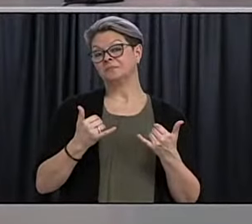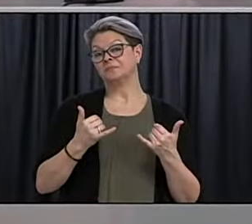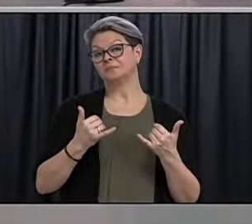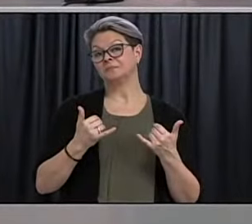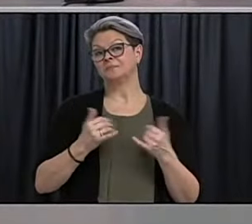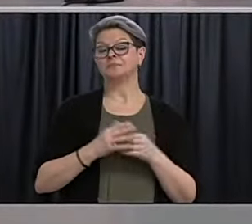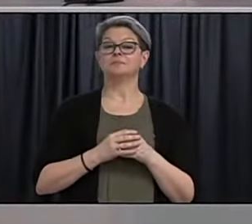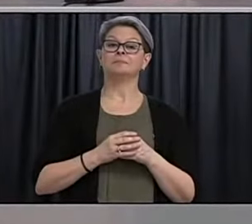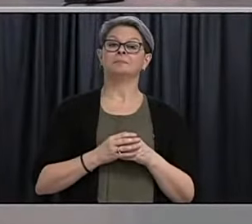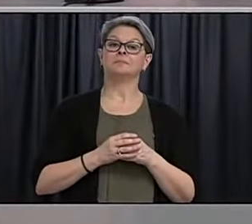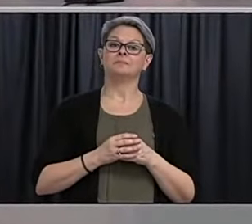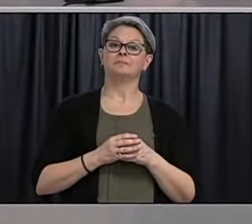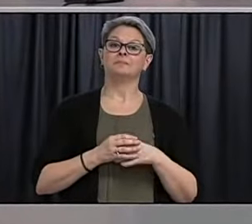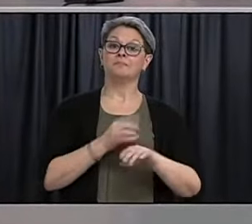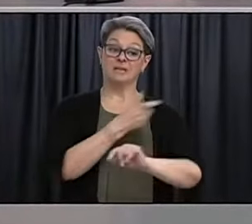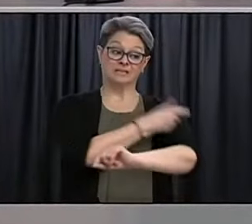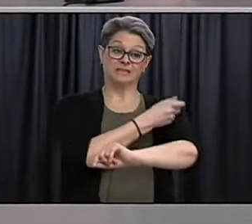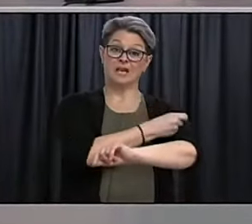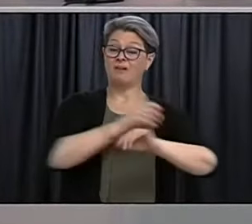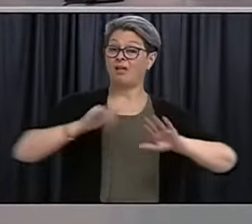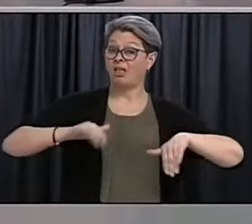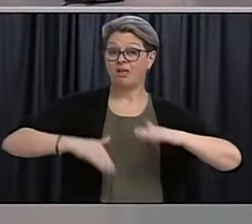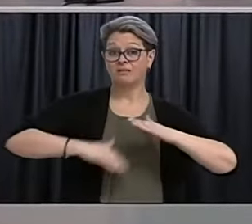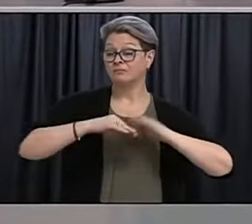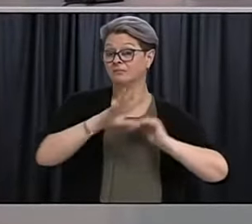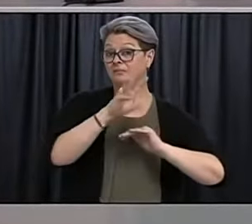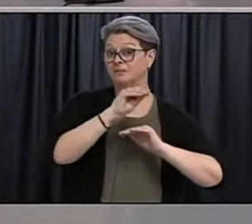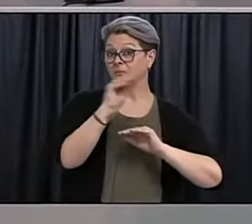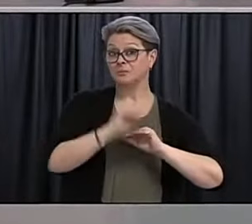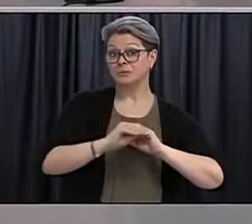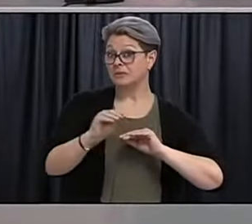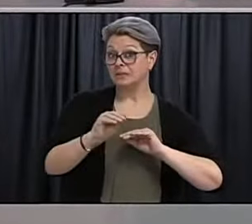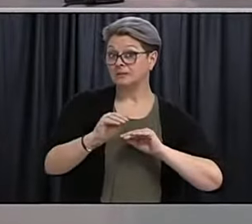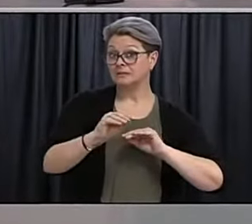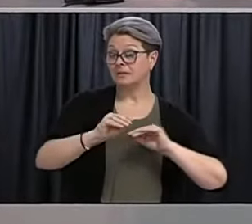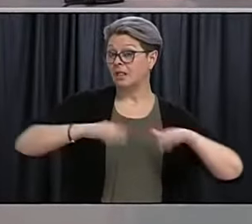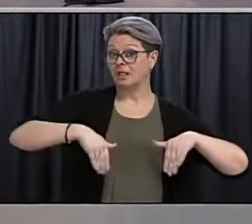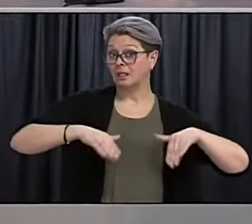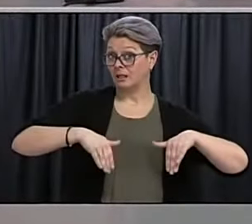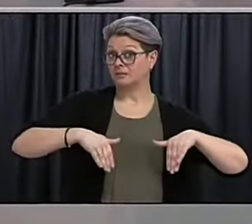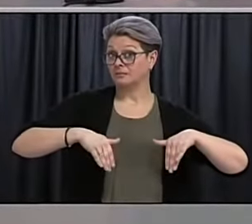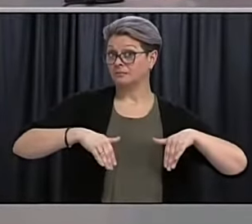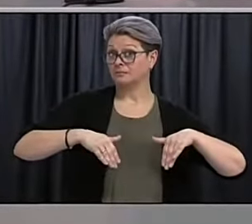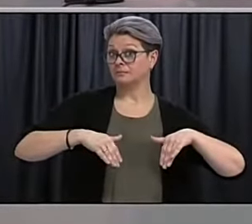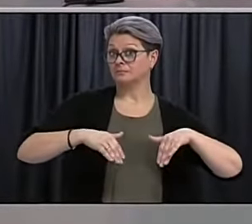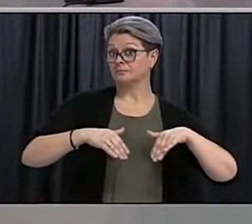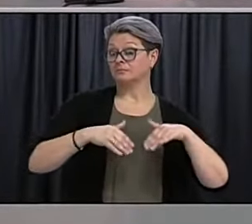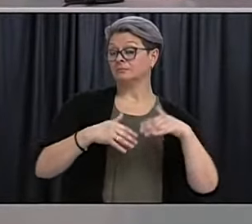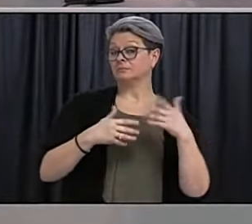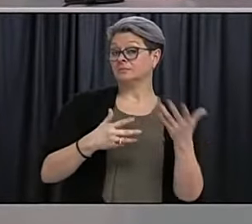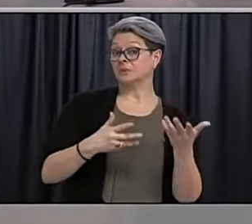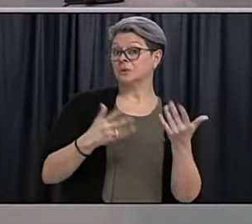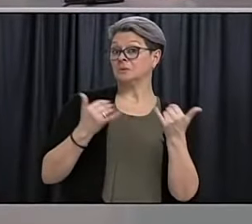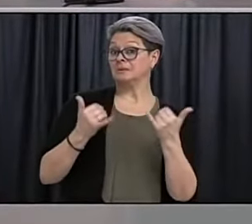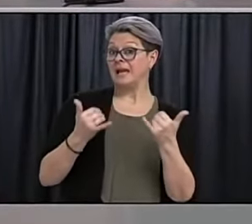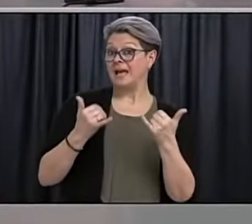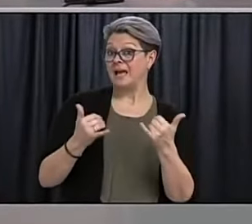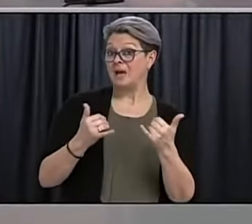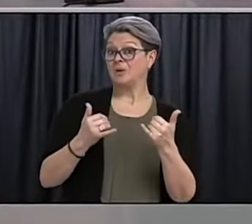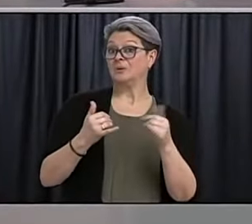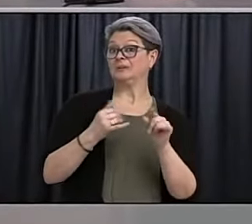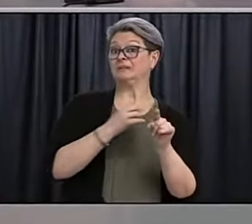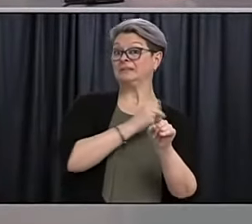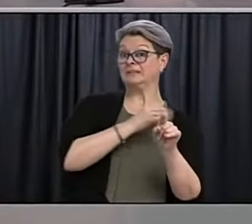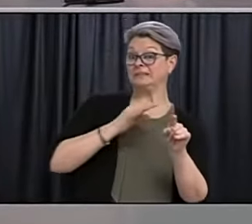of staff needed to vaccinate based on the information we're seeing here now and the amount of vaccine that's going to be coming to the province and